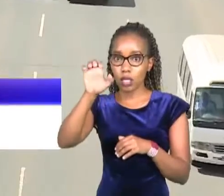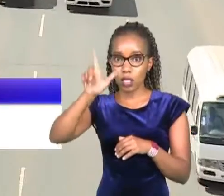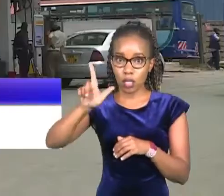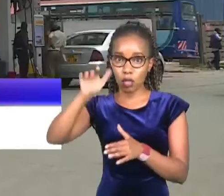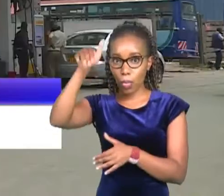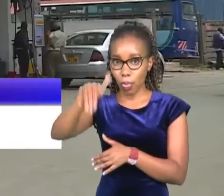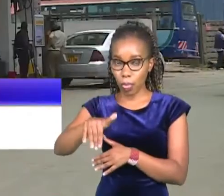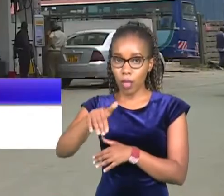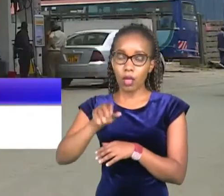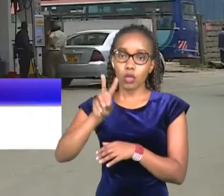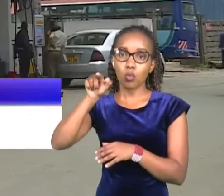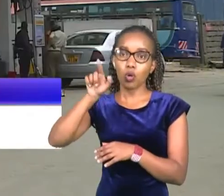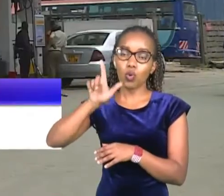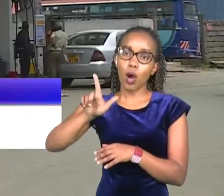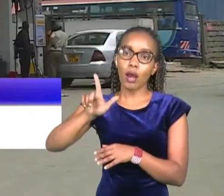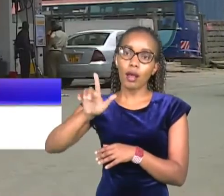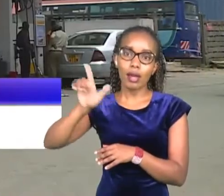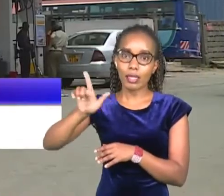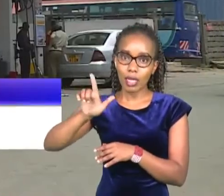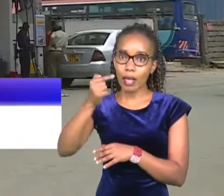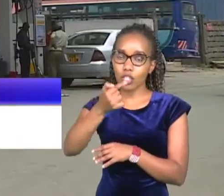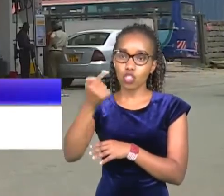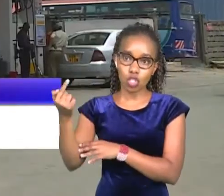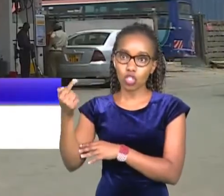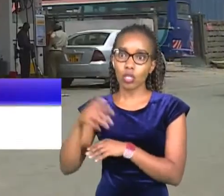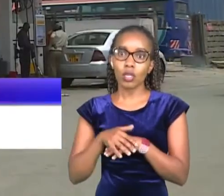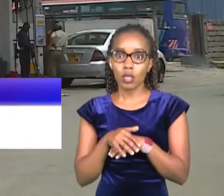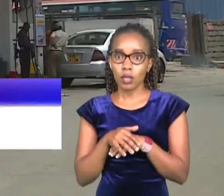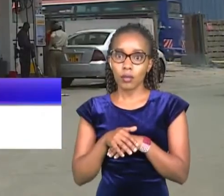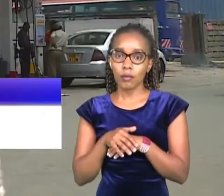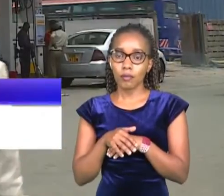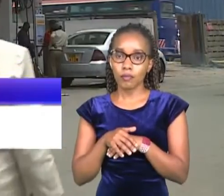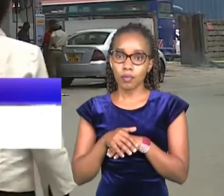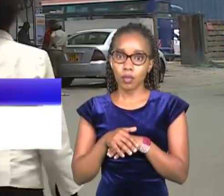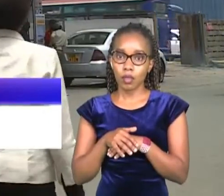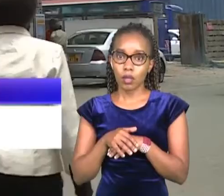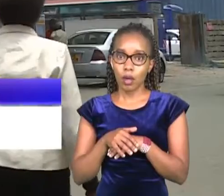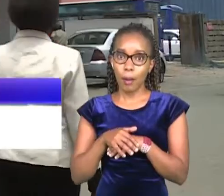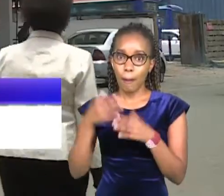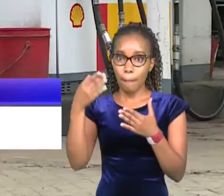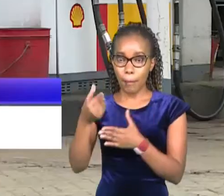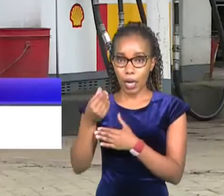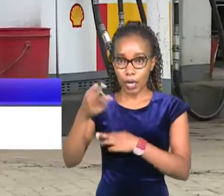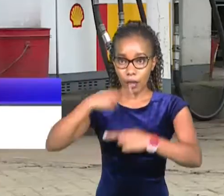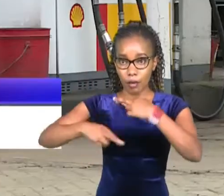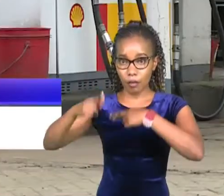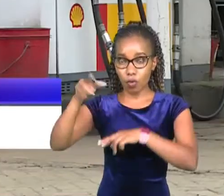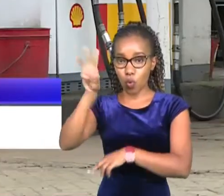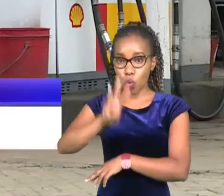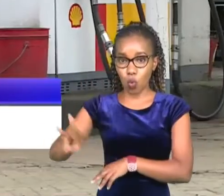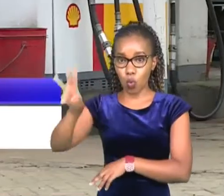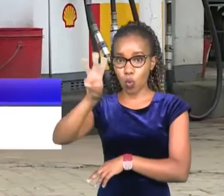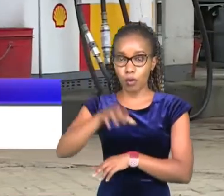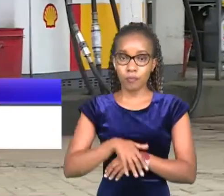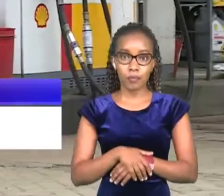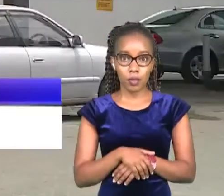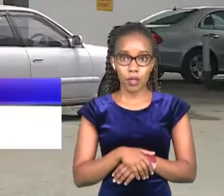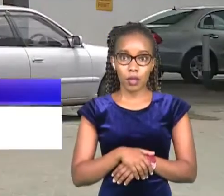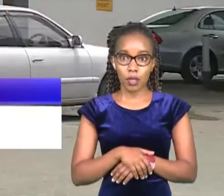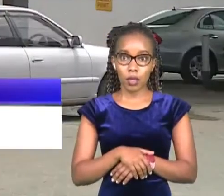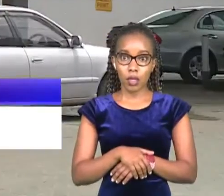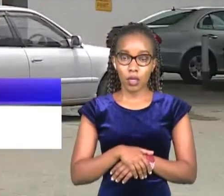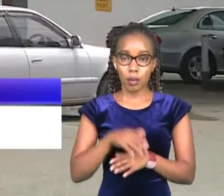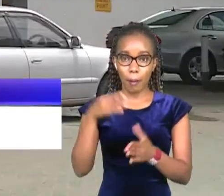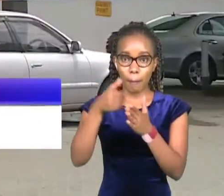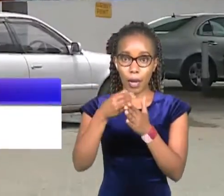2.18 shillings per litre in the latest price review by APRA on Wednesday. Kerosene price remains unchanged,